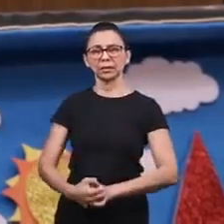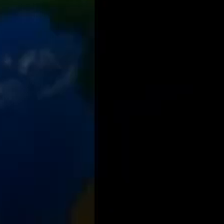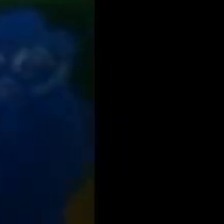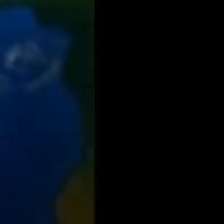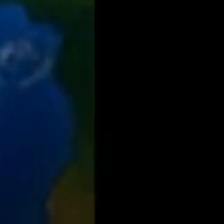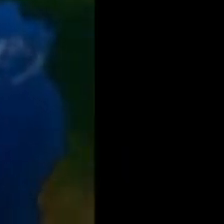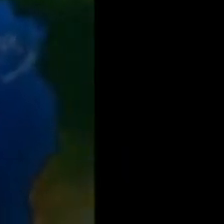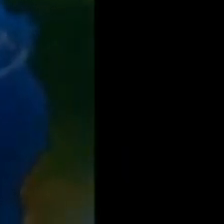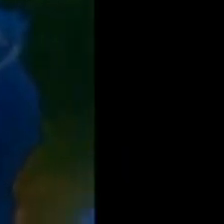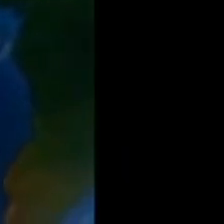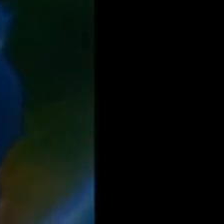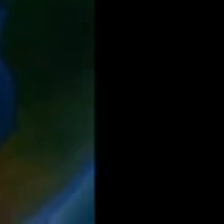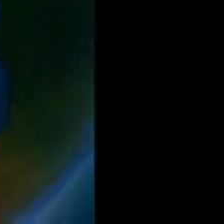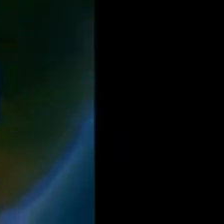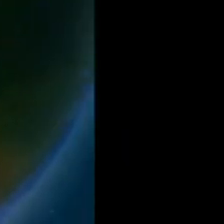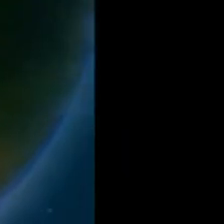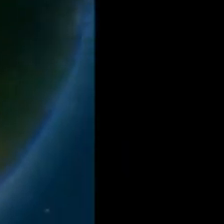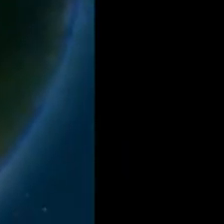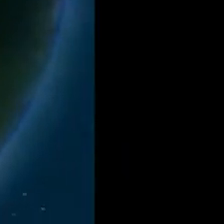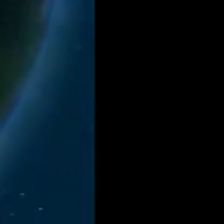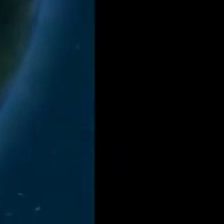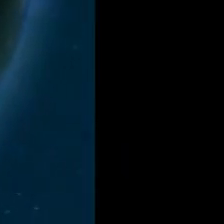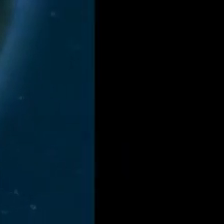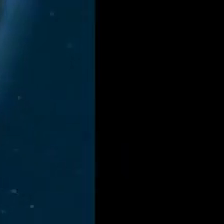God